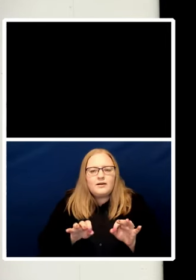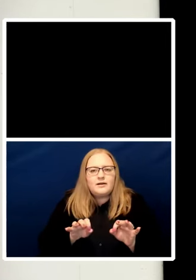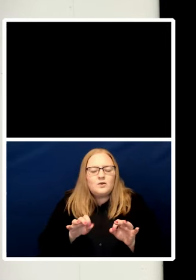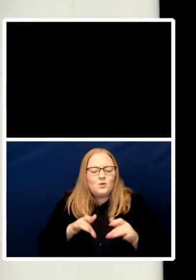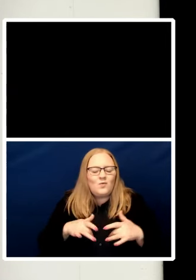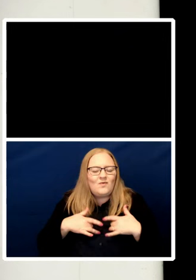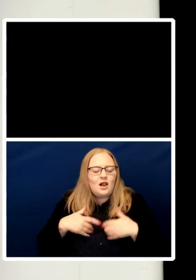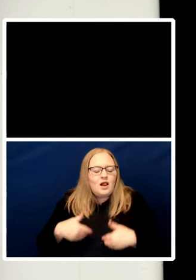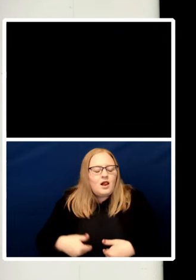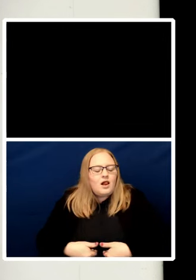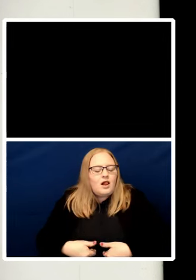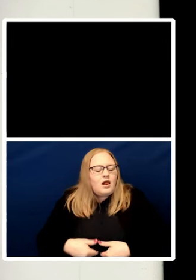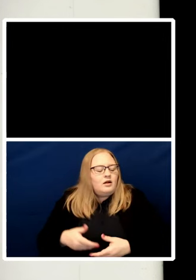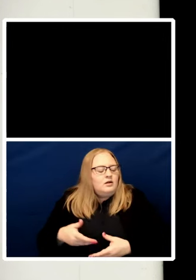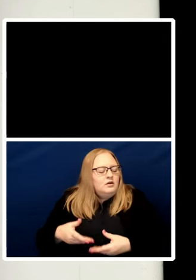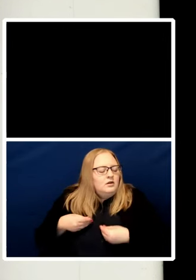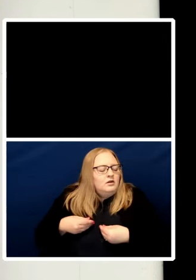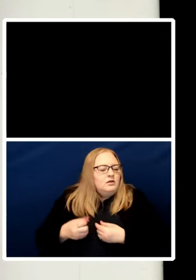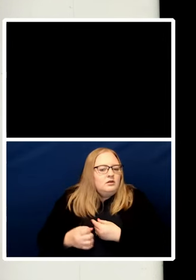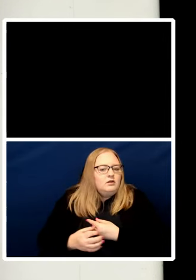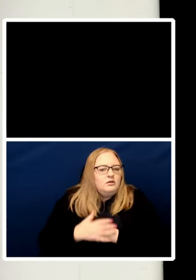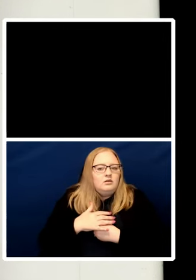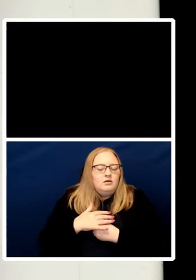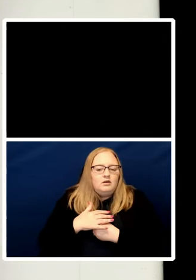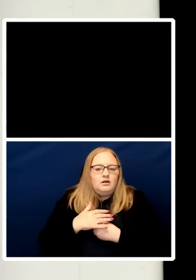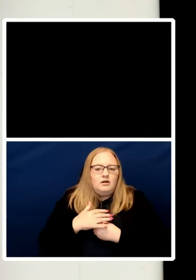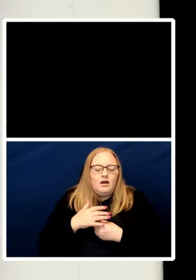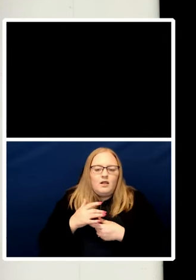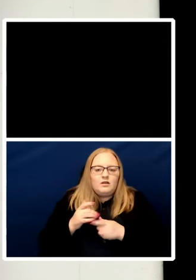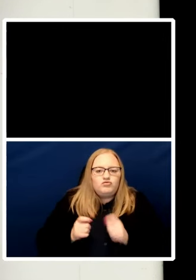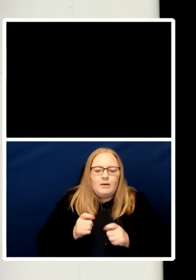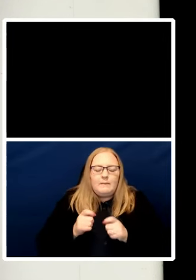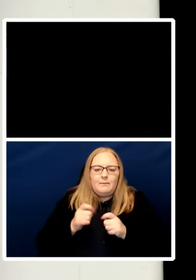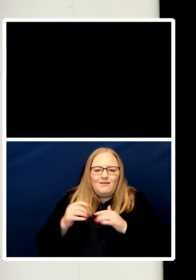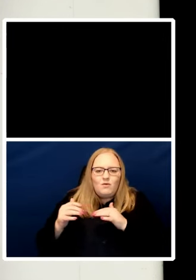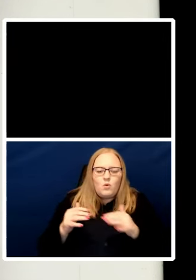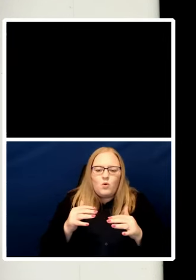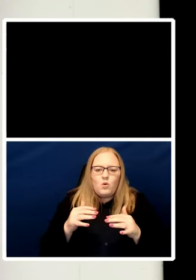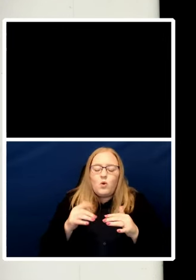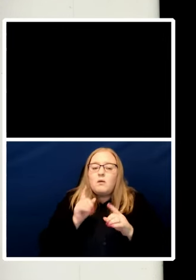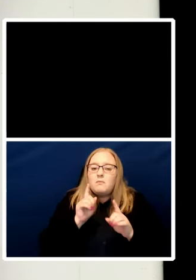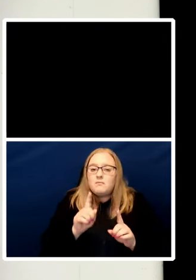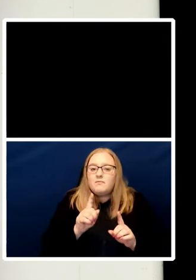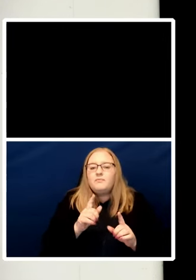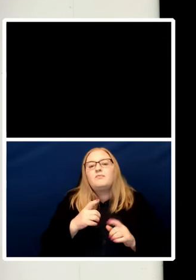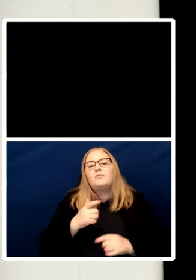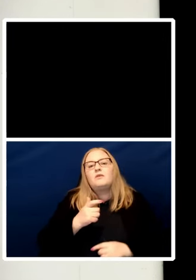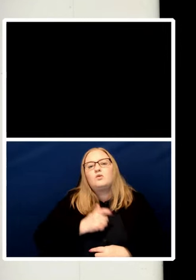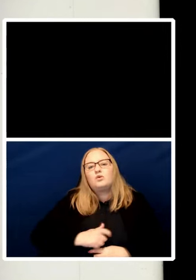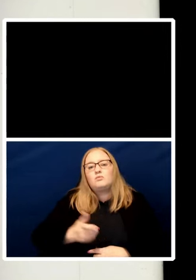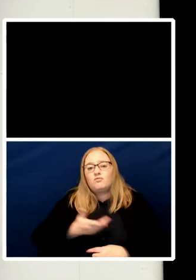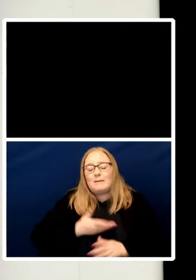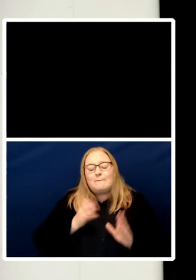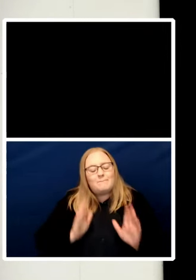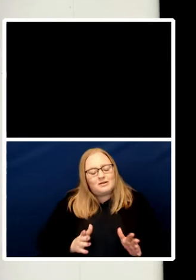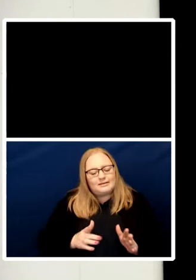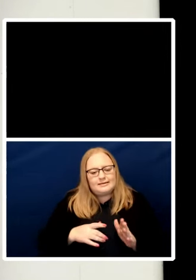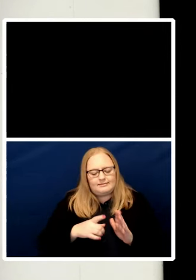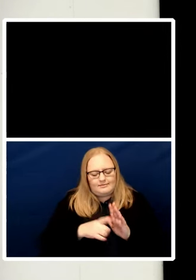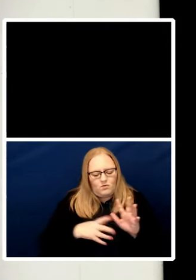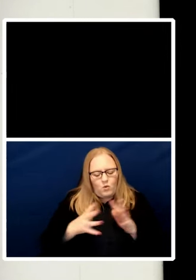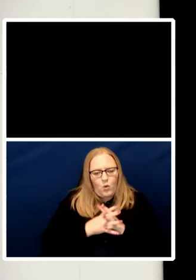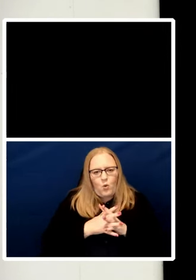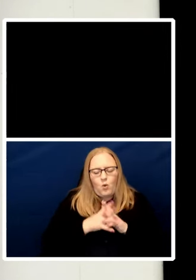provide some binding obligations that must be enforceable in law against states and perhaps